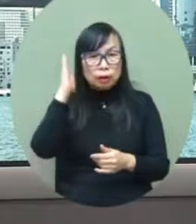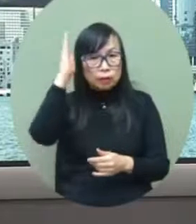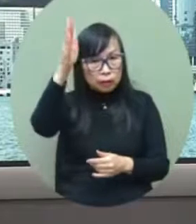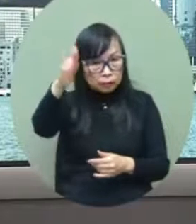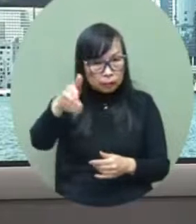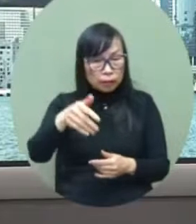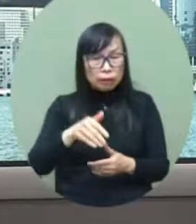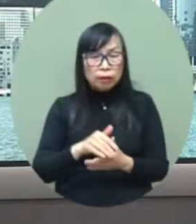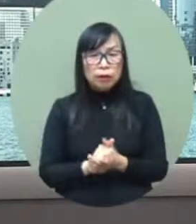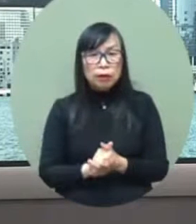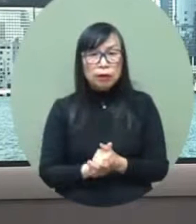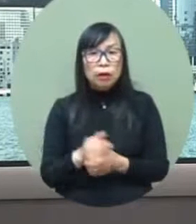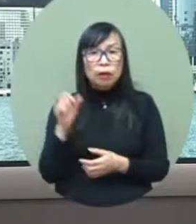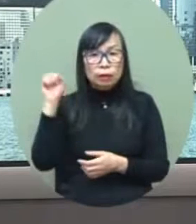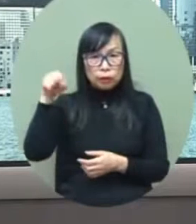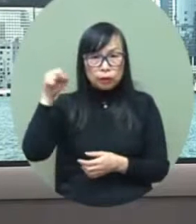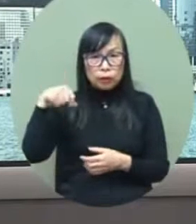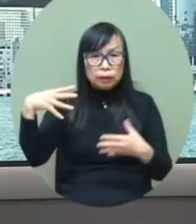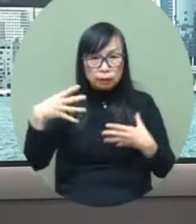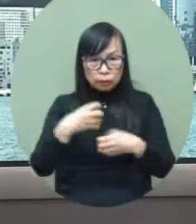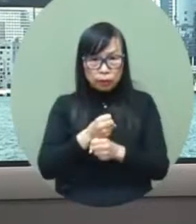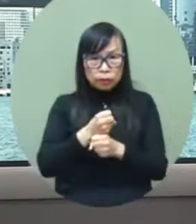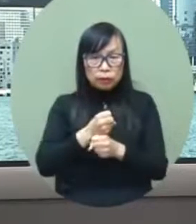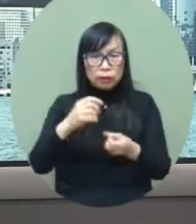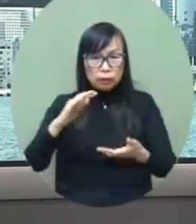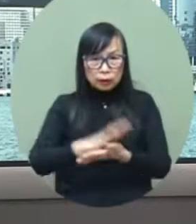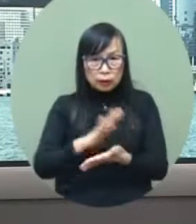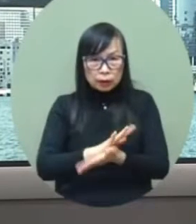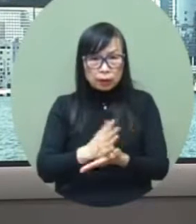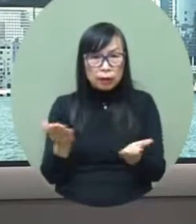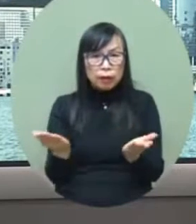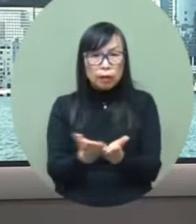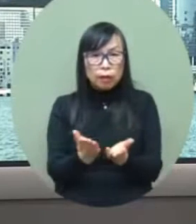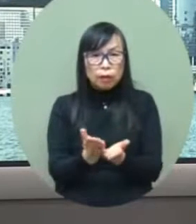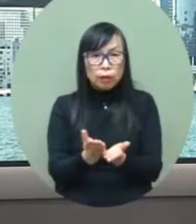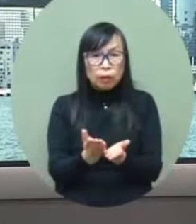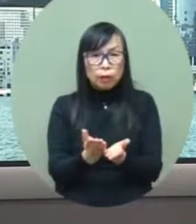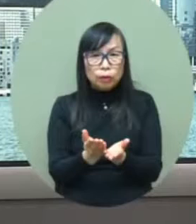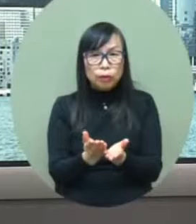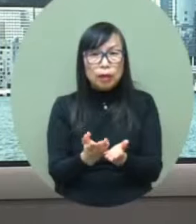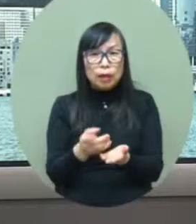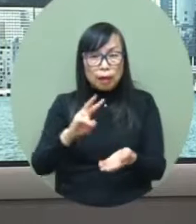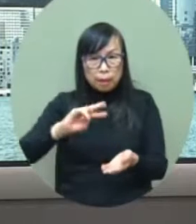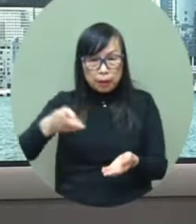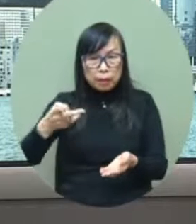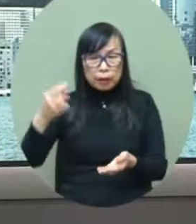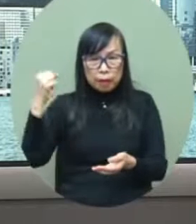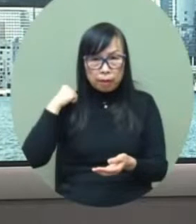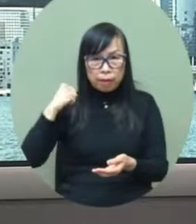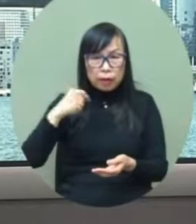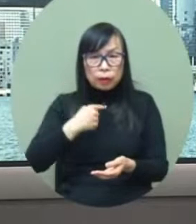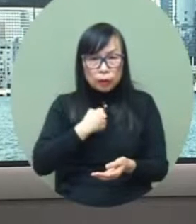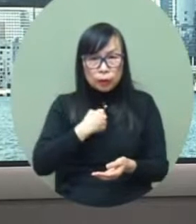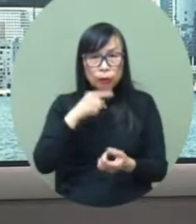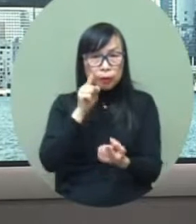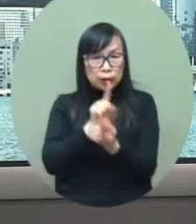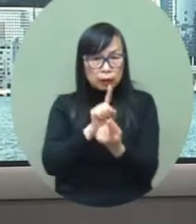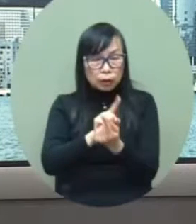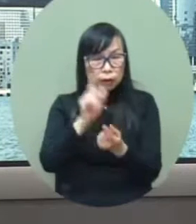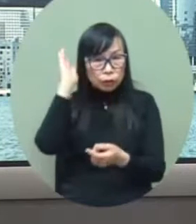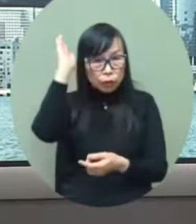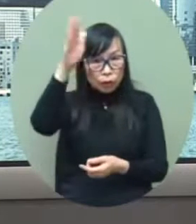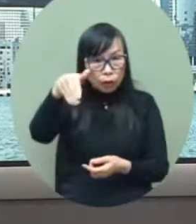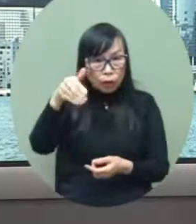second resumption of normalcy we have to look forward i agree that we have to learn the lessons to ensure